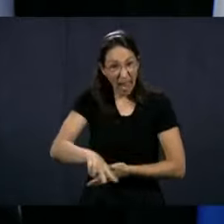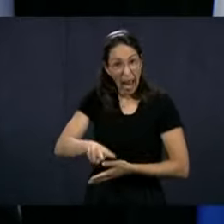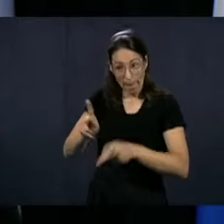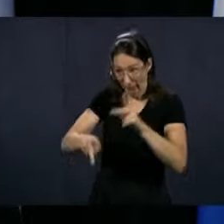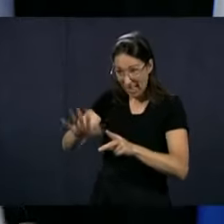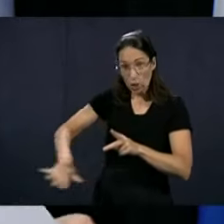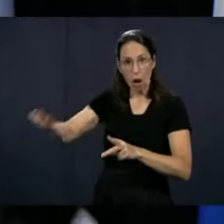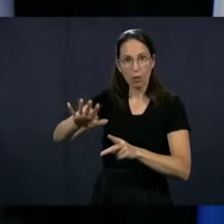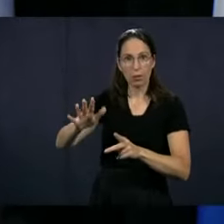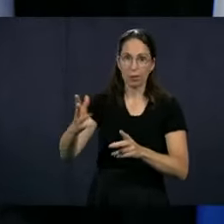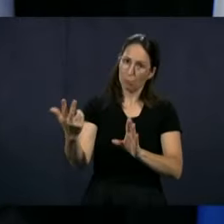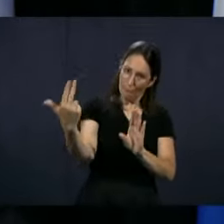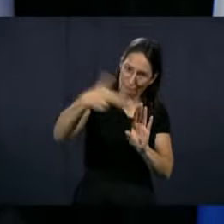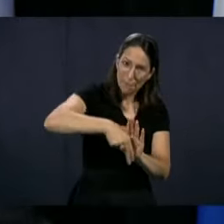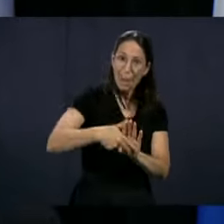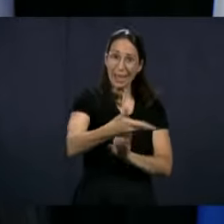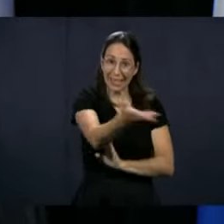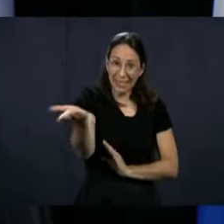people's lives.